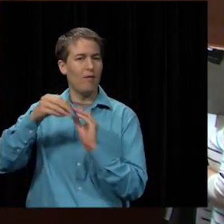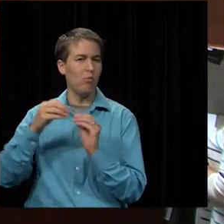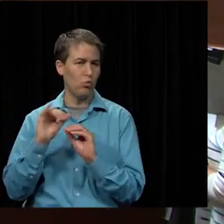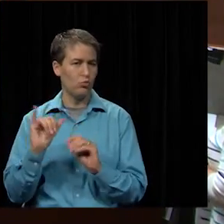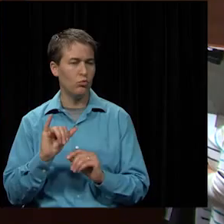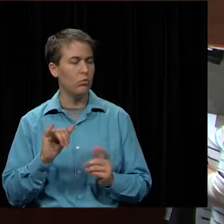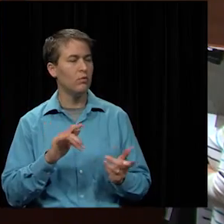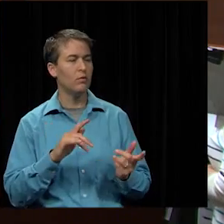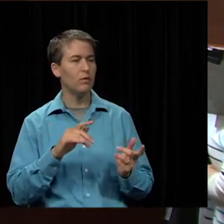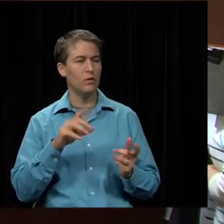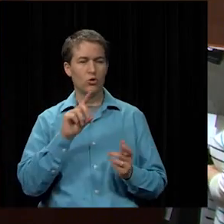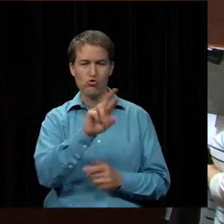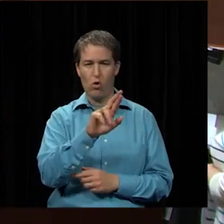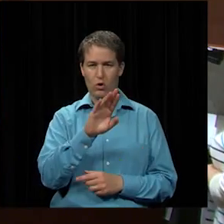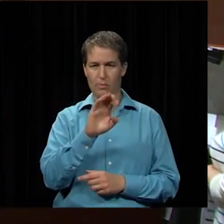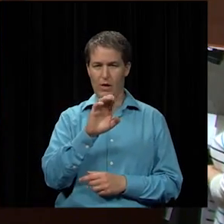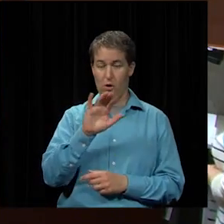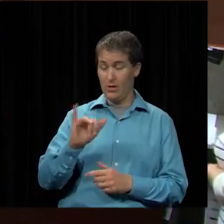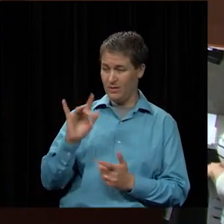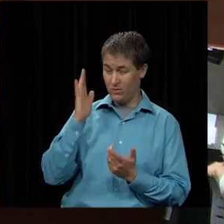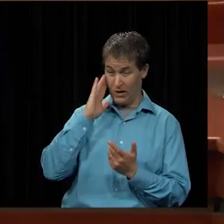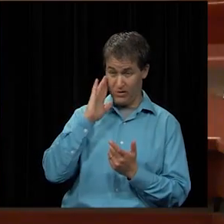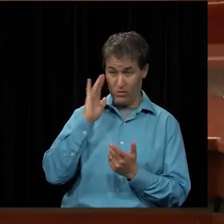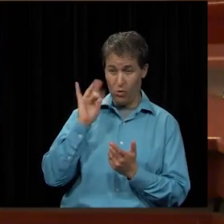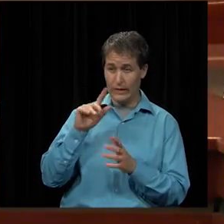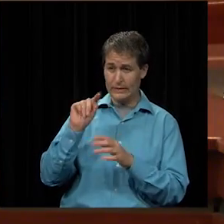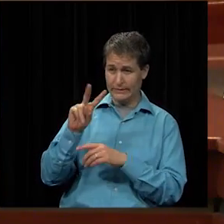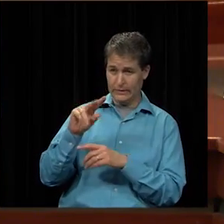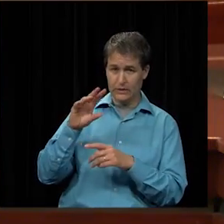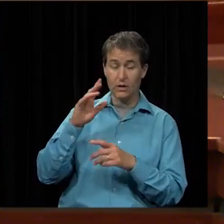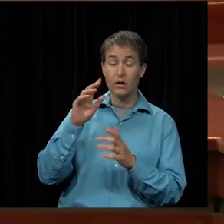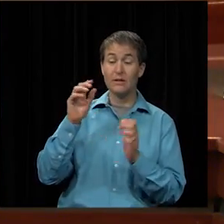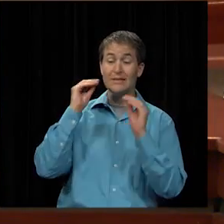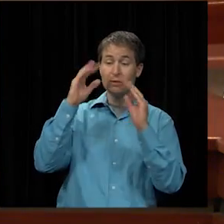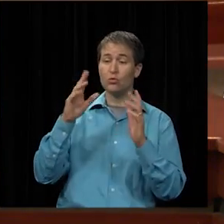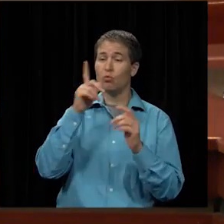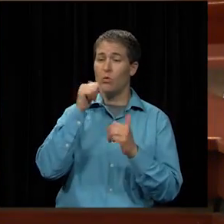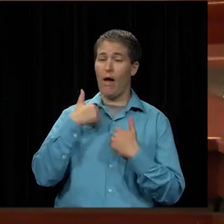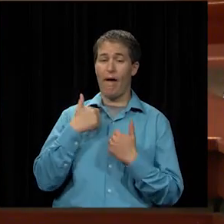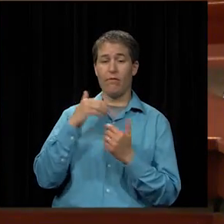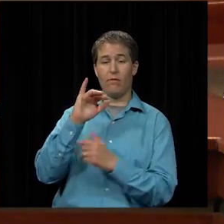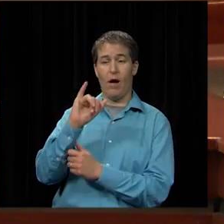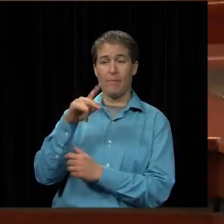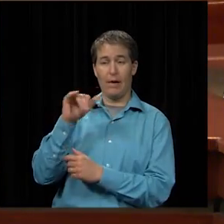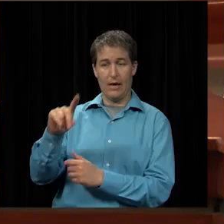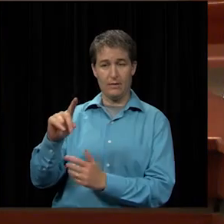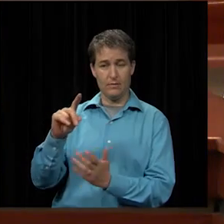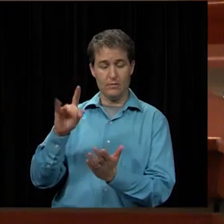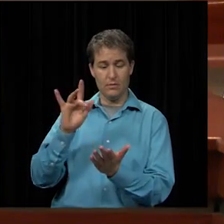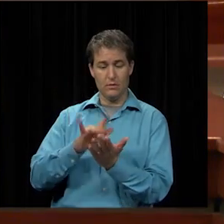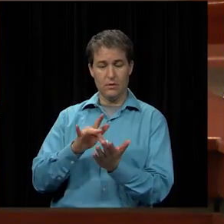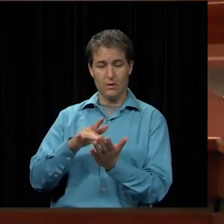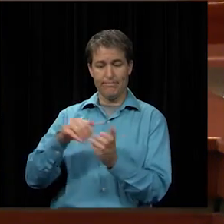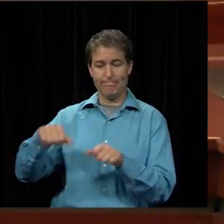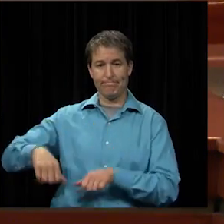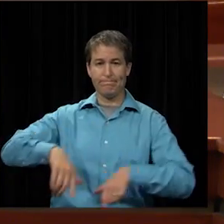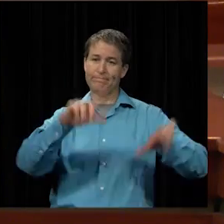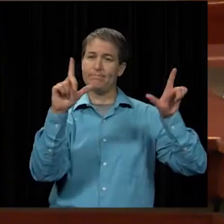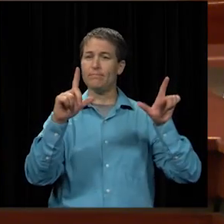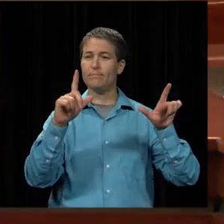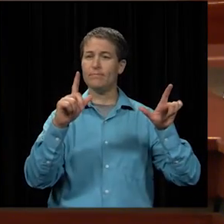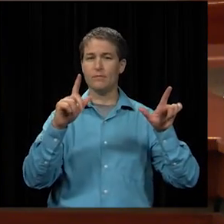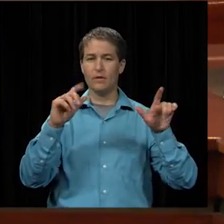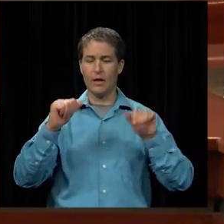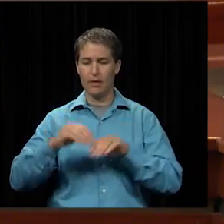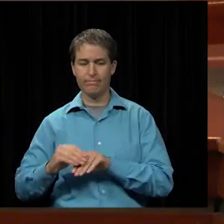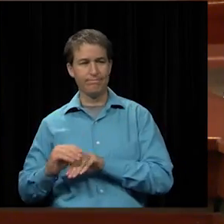so you know the the apple tv in a classroom means that the teacher with an ipad can place what's on their ipad up on the screen or from any of